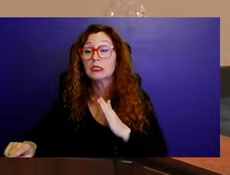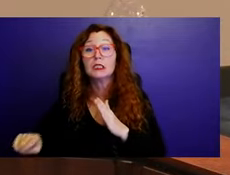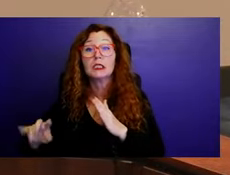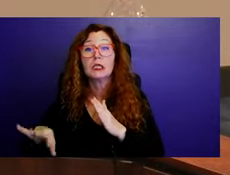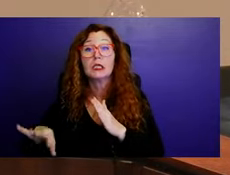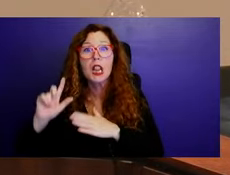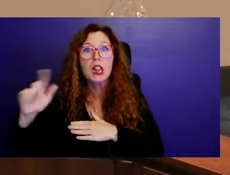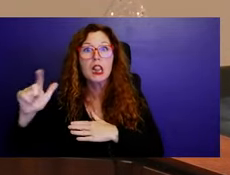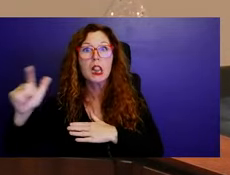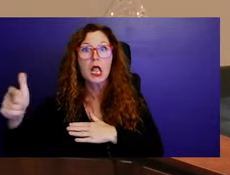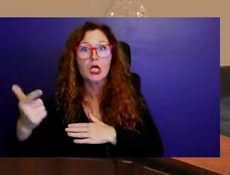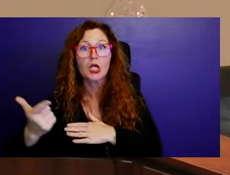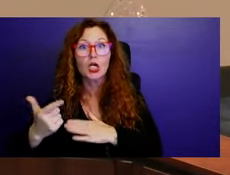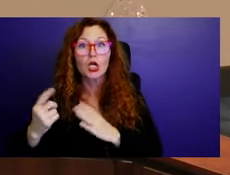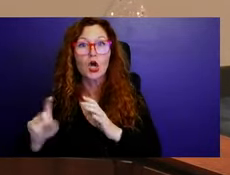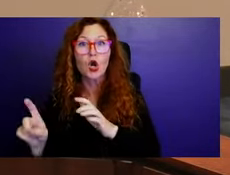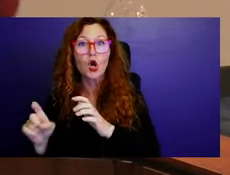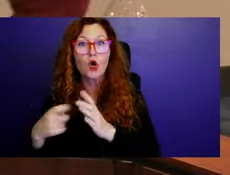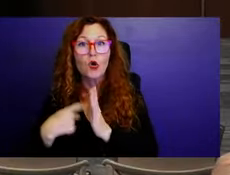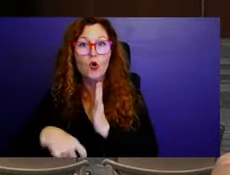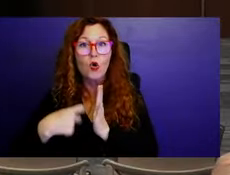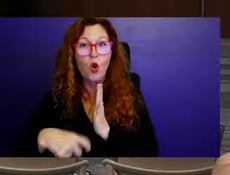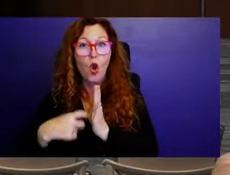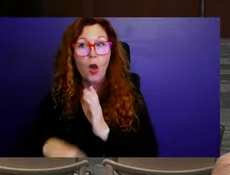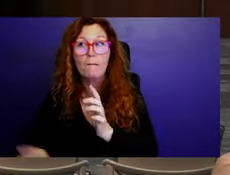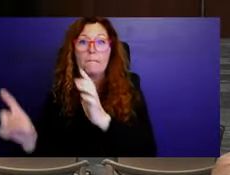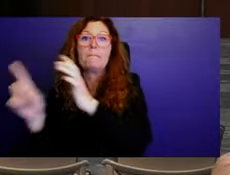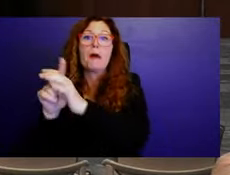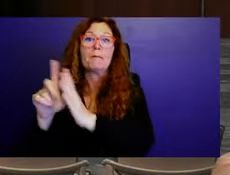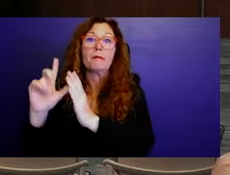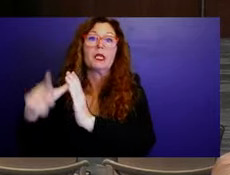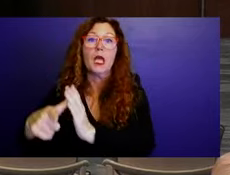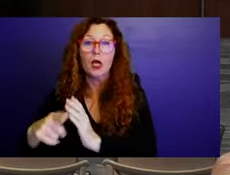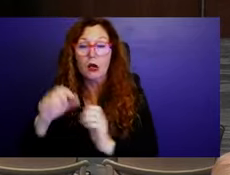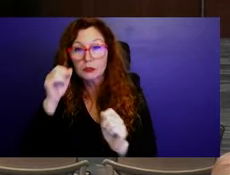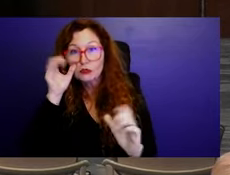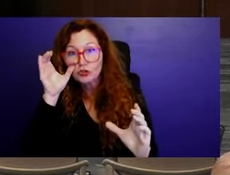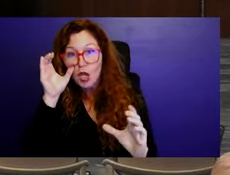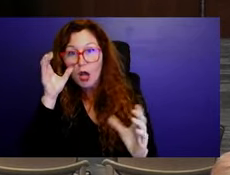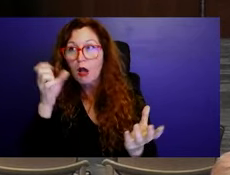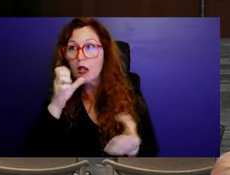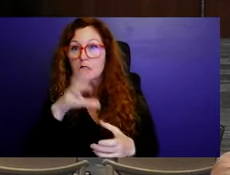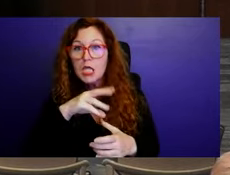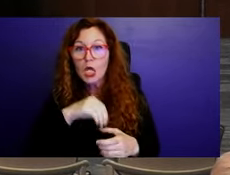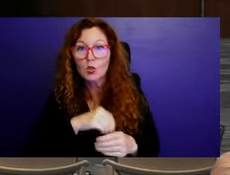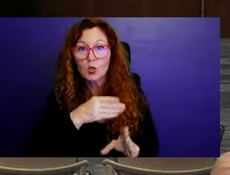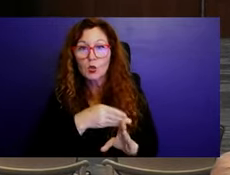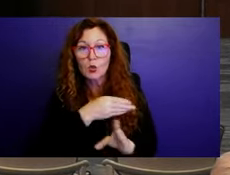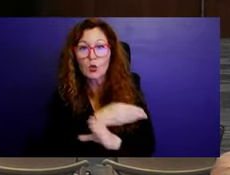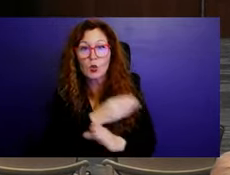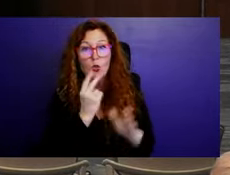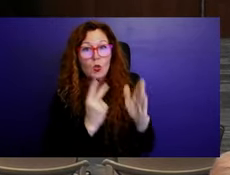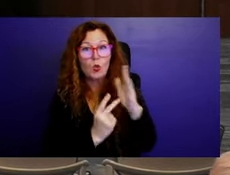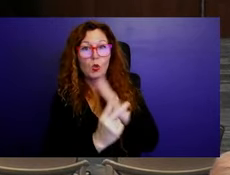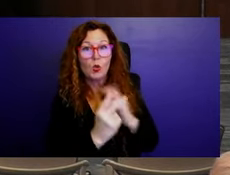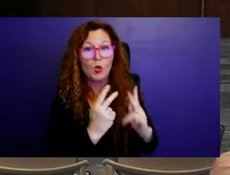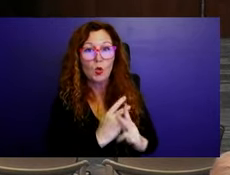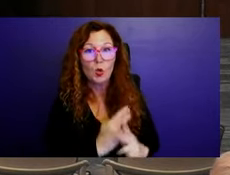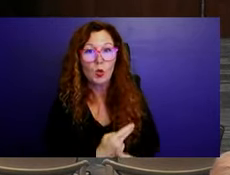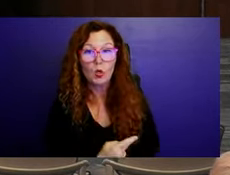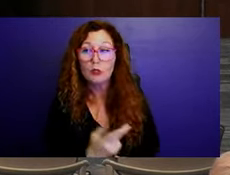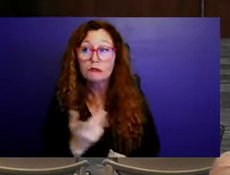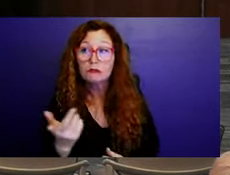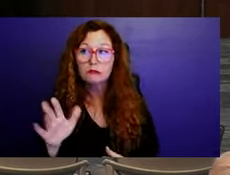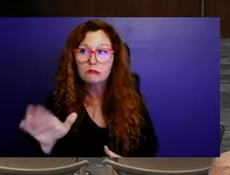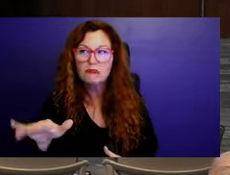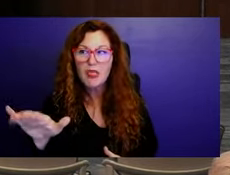that may not be typically captured in a typical cost benefit analysis of this process, right? We don't need to